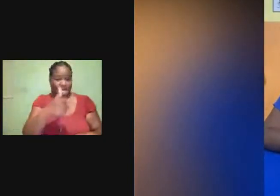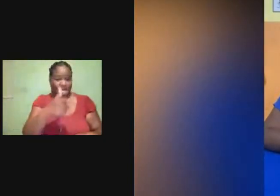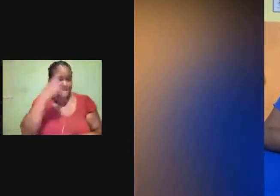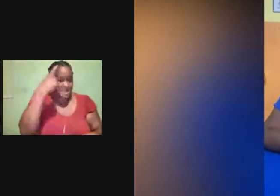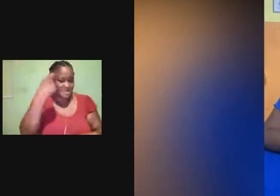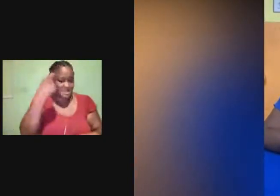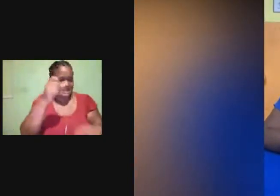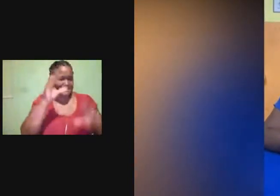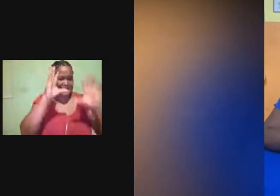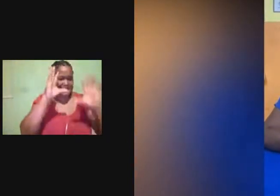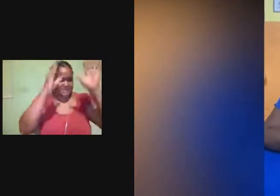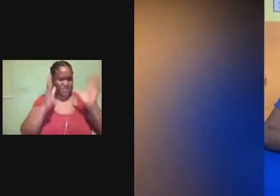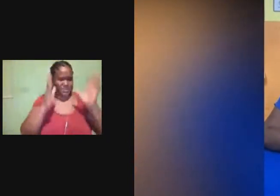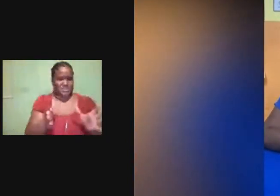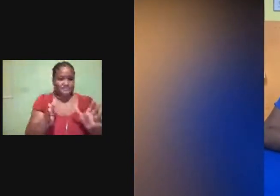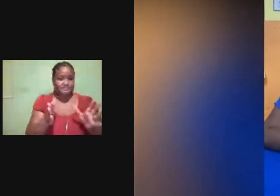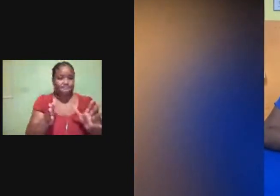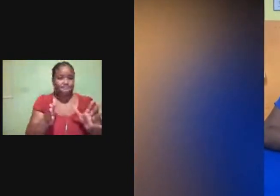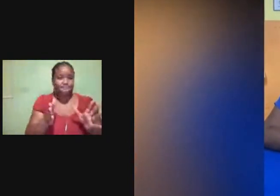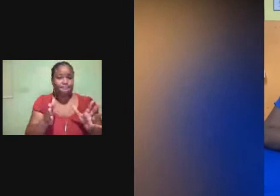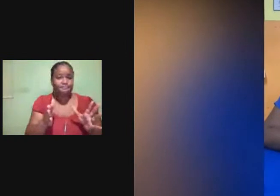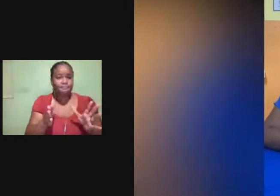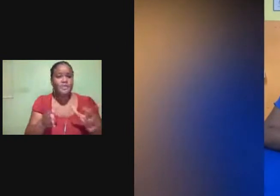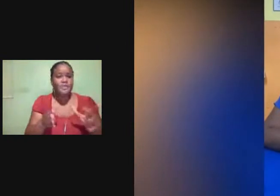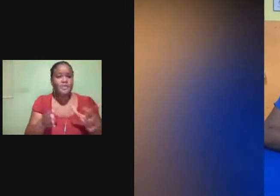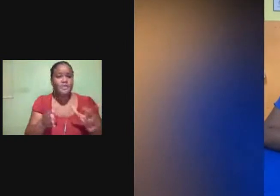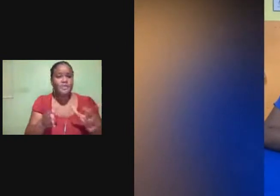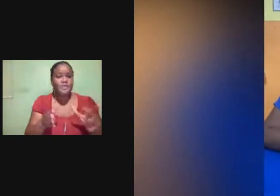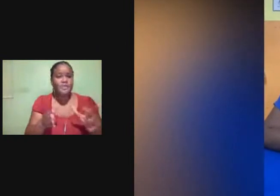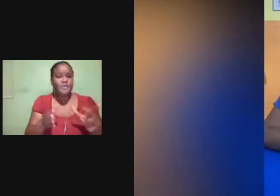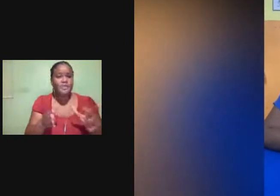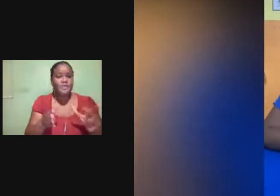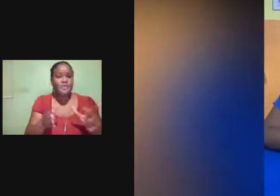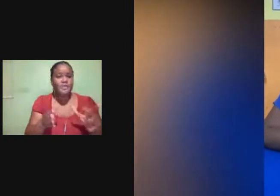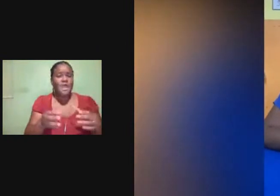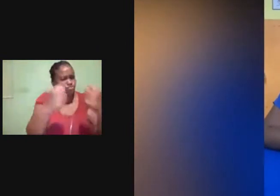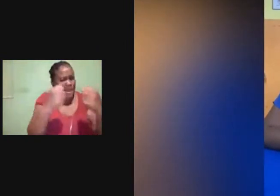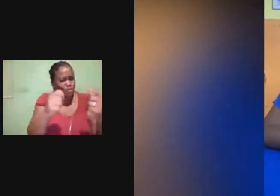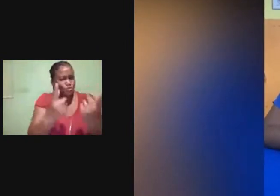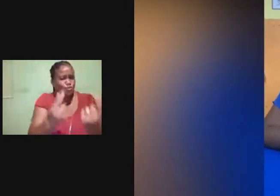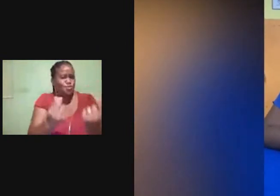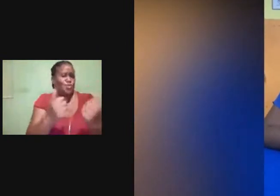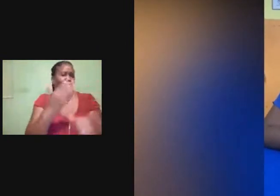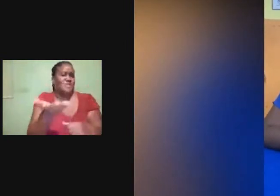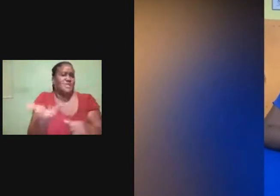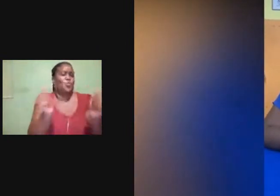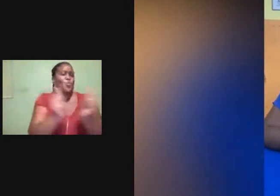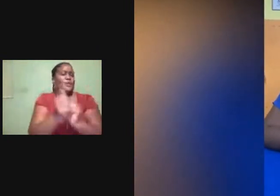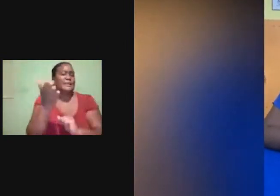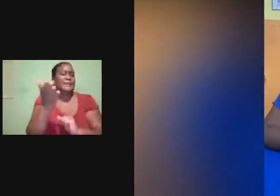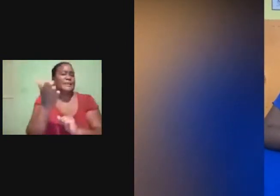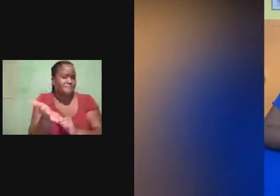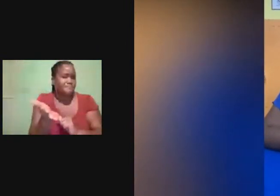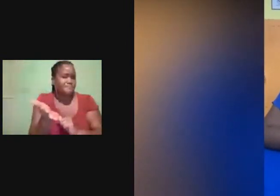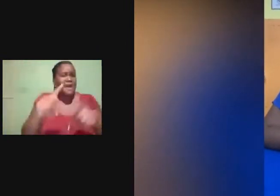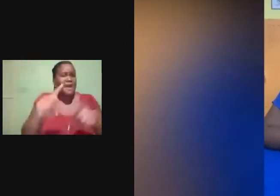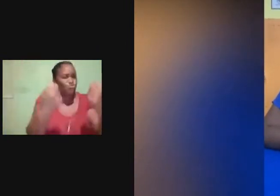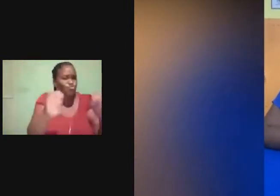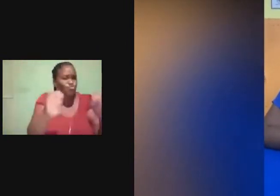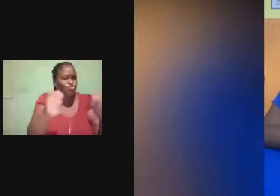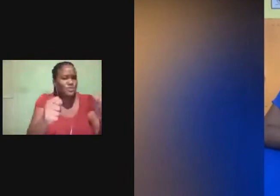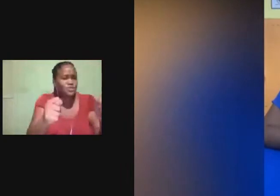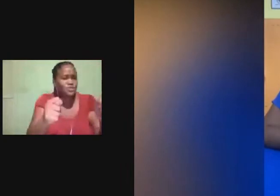with him. And not only that, God has been working on his speech. And he's helping him